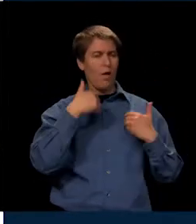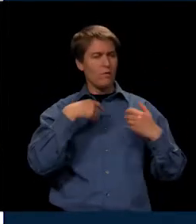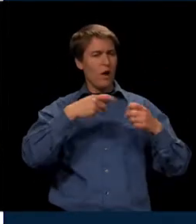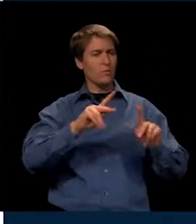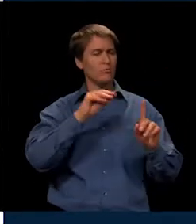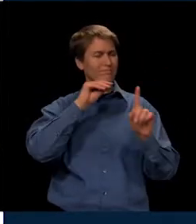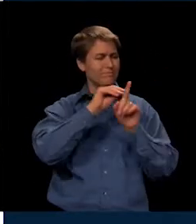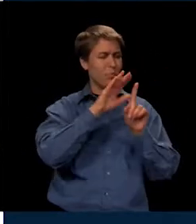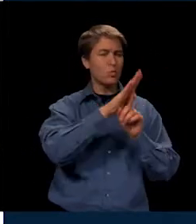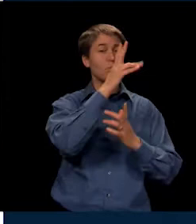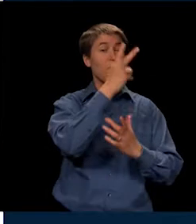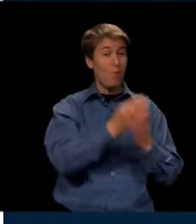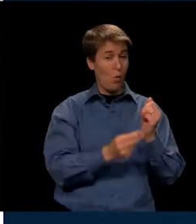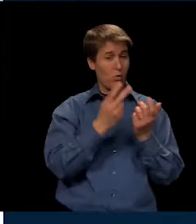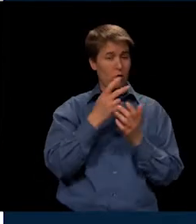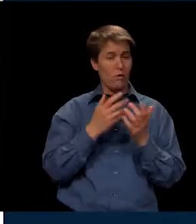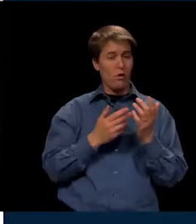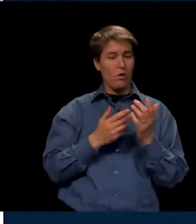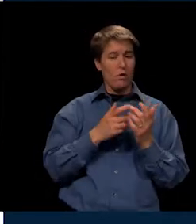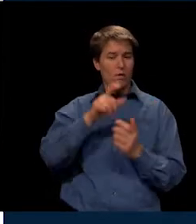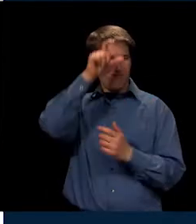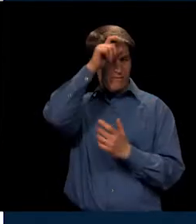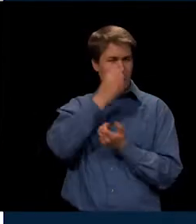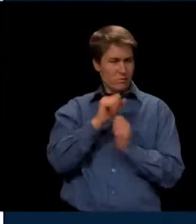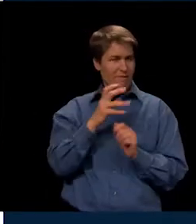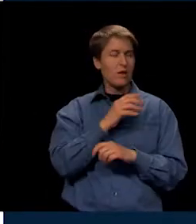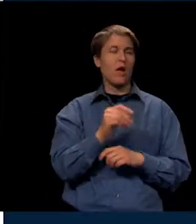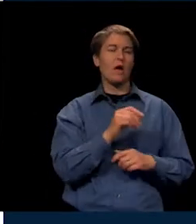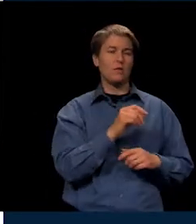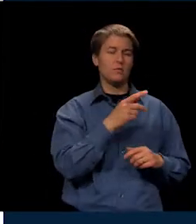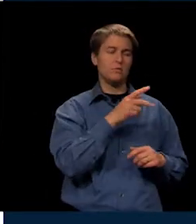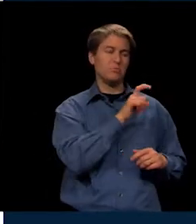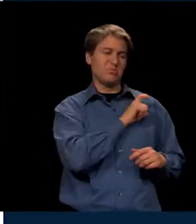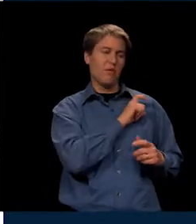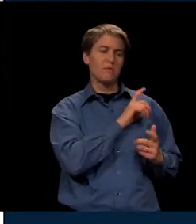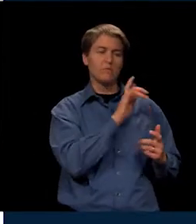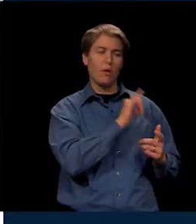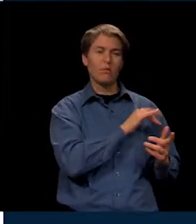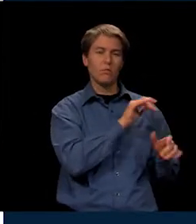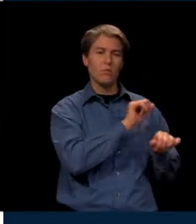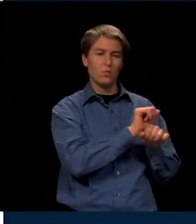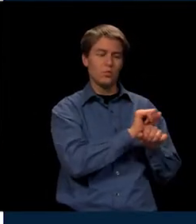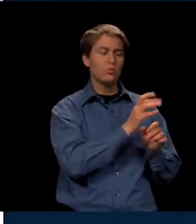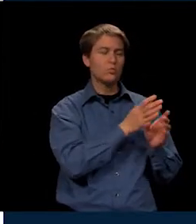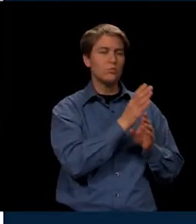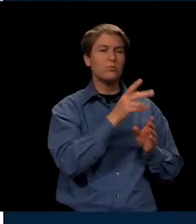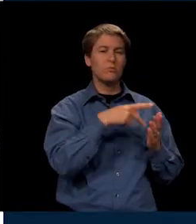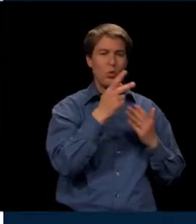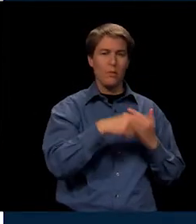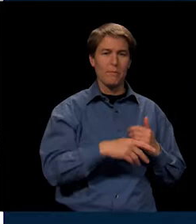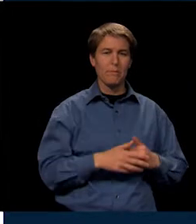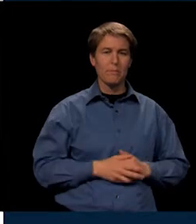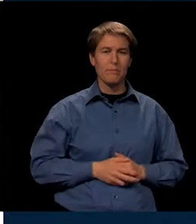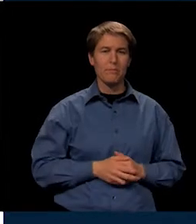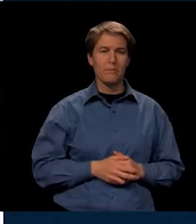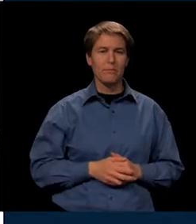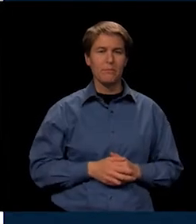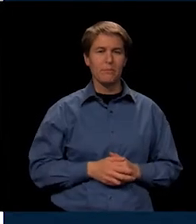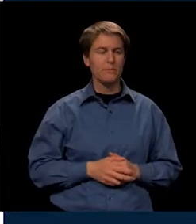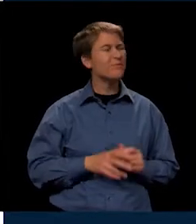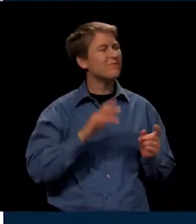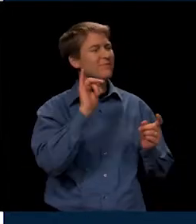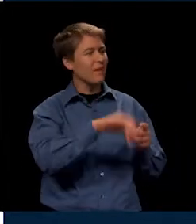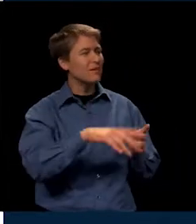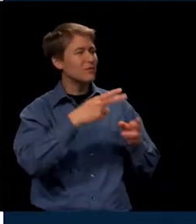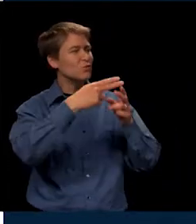to exposed to both fire safety and police officers in the program. So that's just